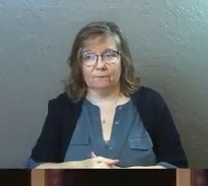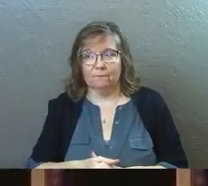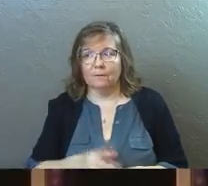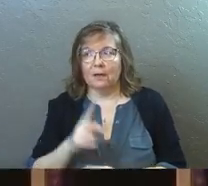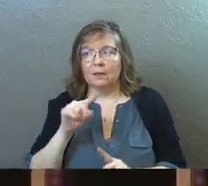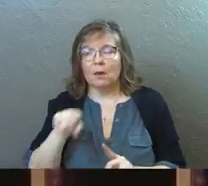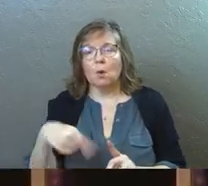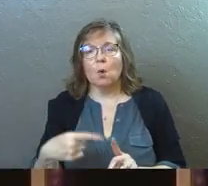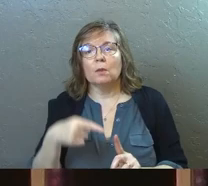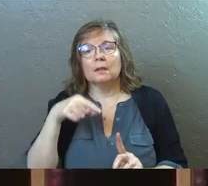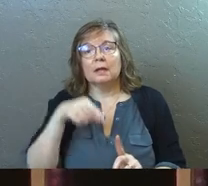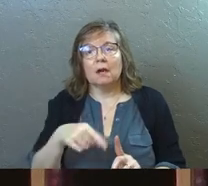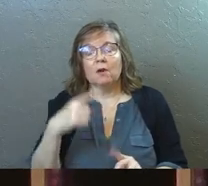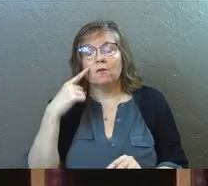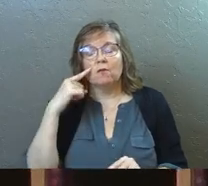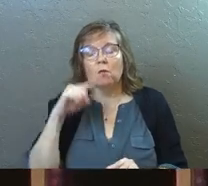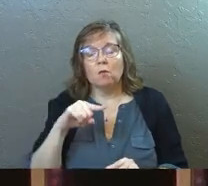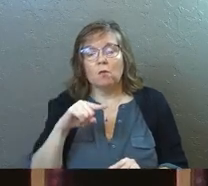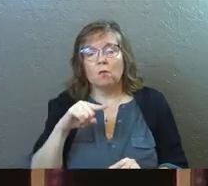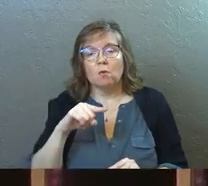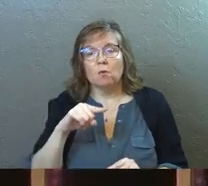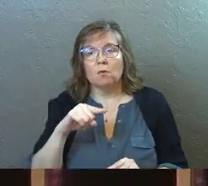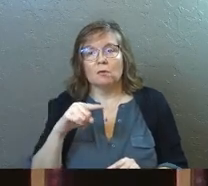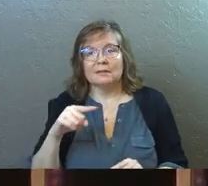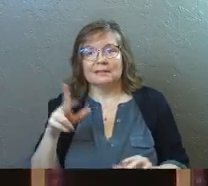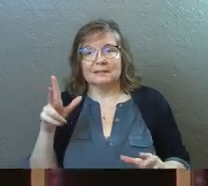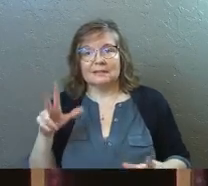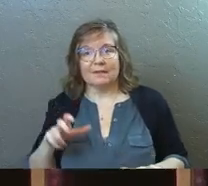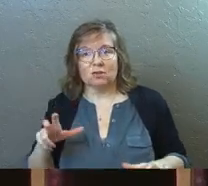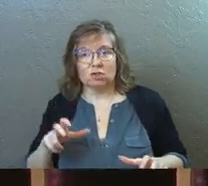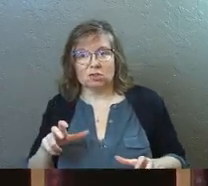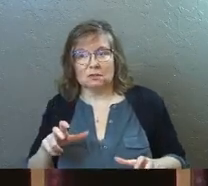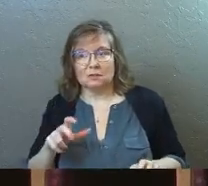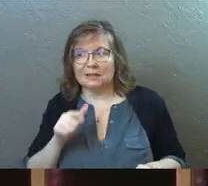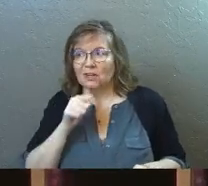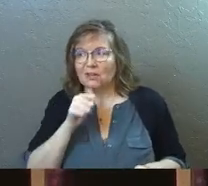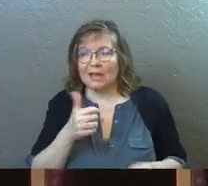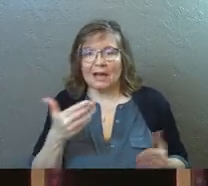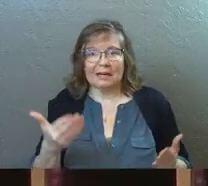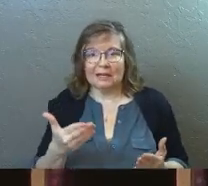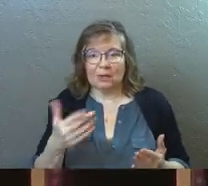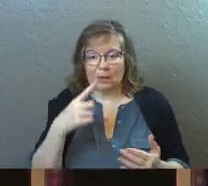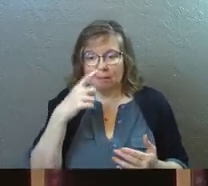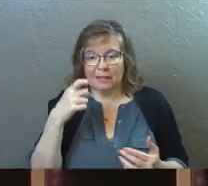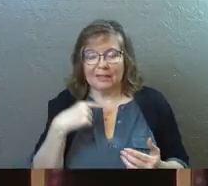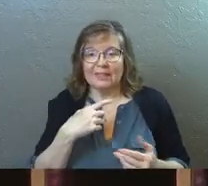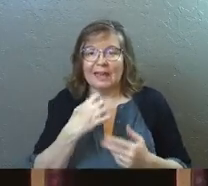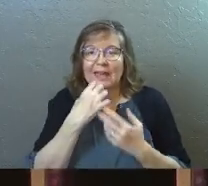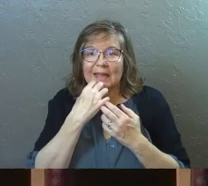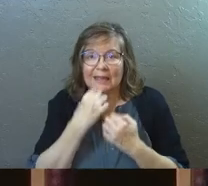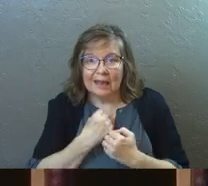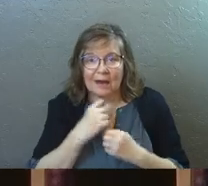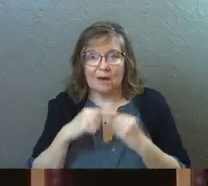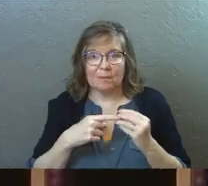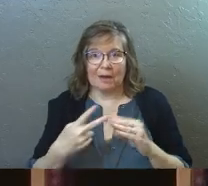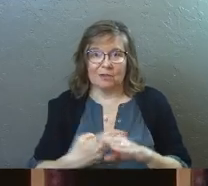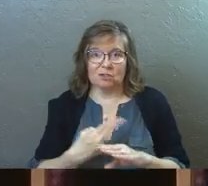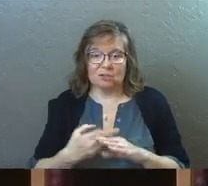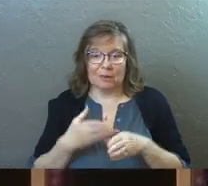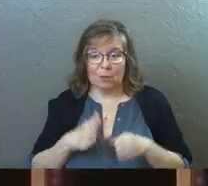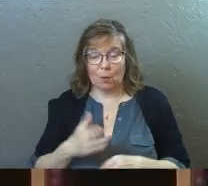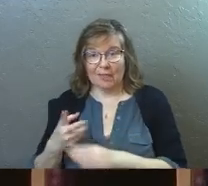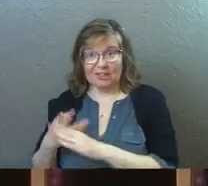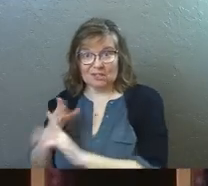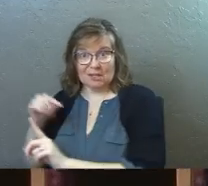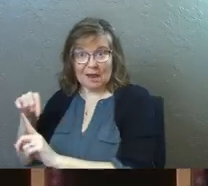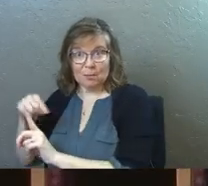They are only there selfishly. They are not here because they care about the sheep the